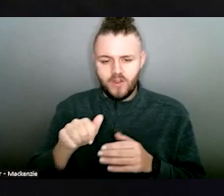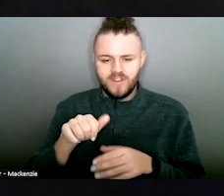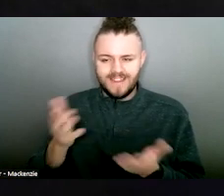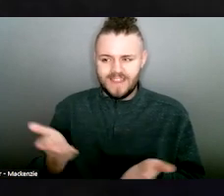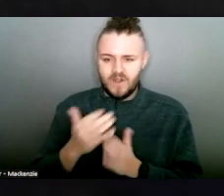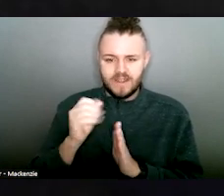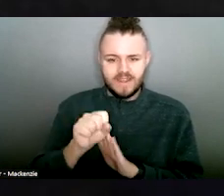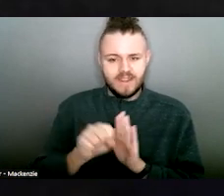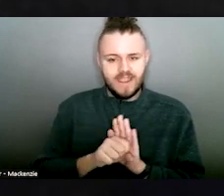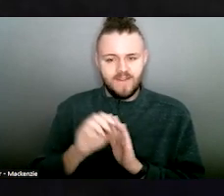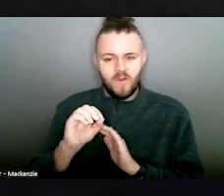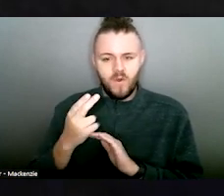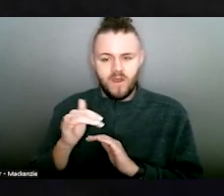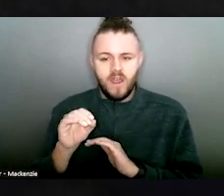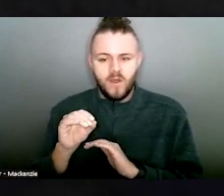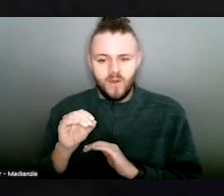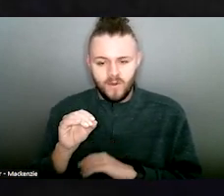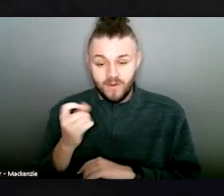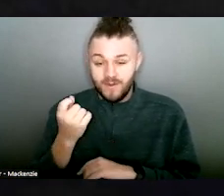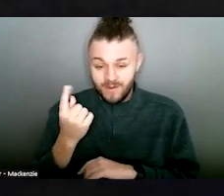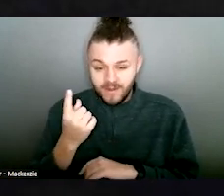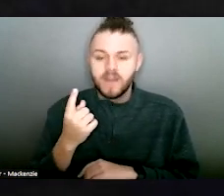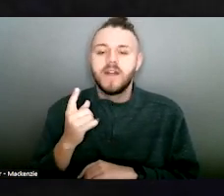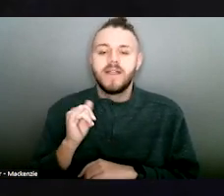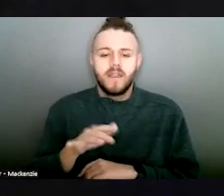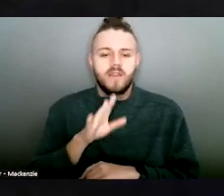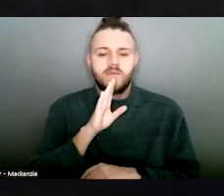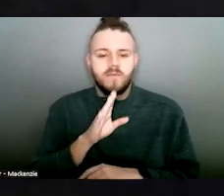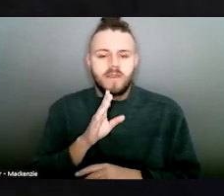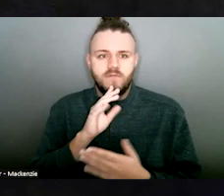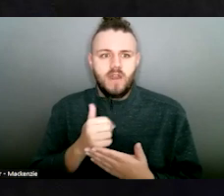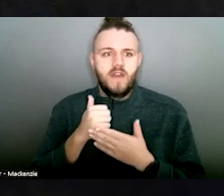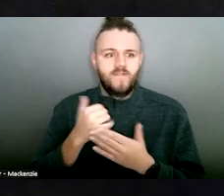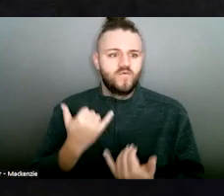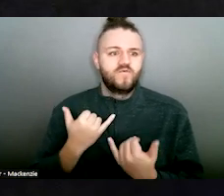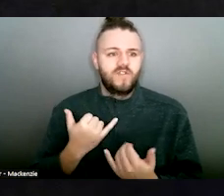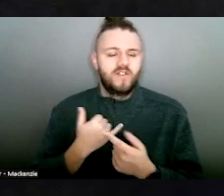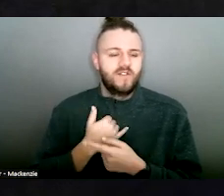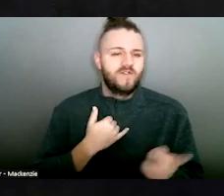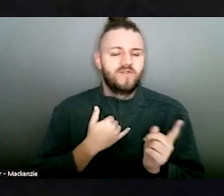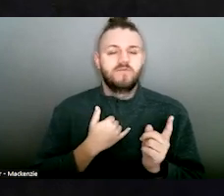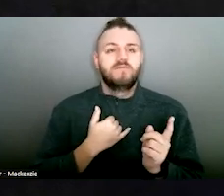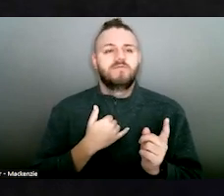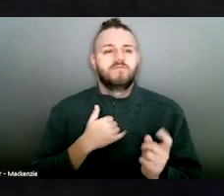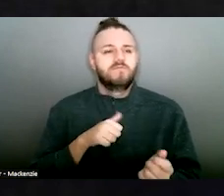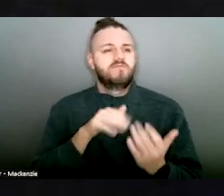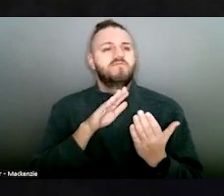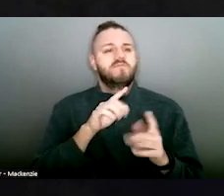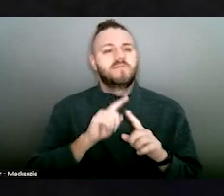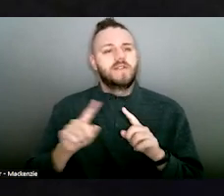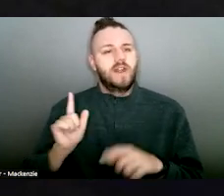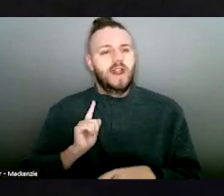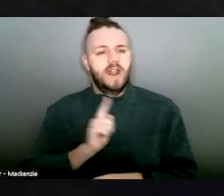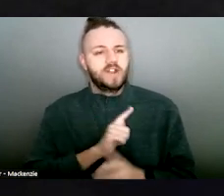that is going to be information that will be very helpful today when you come across those legislators who aren't so